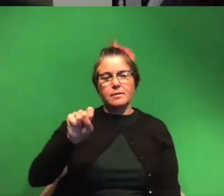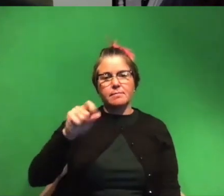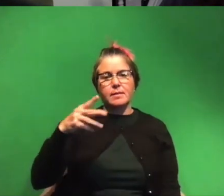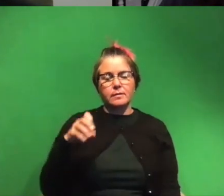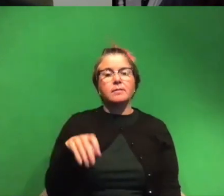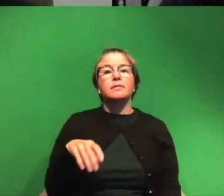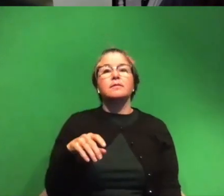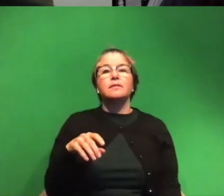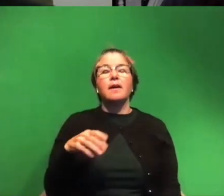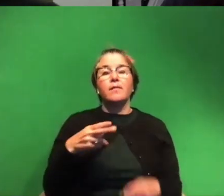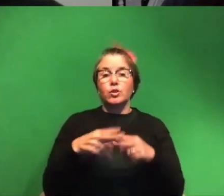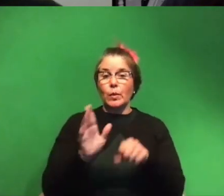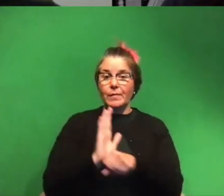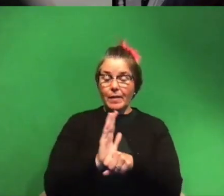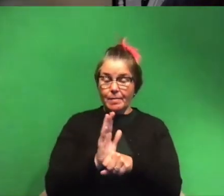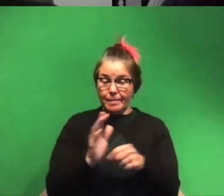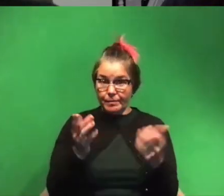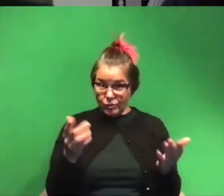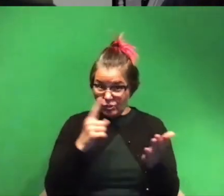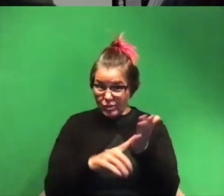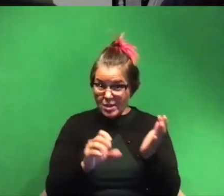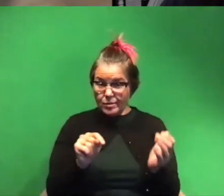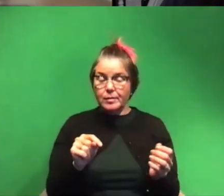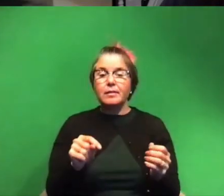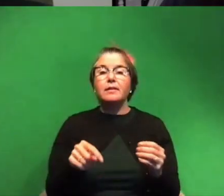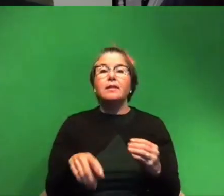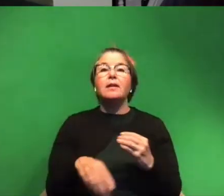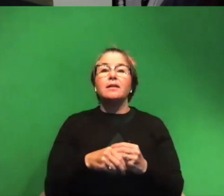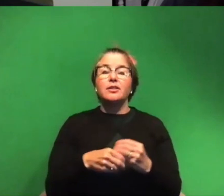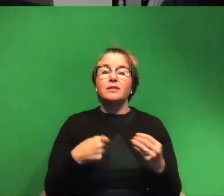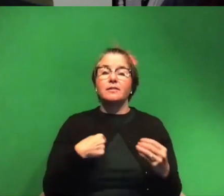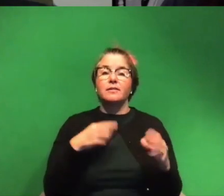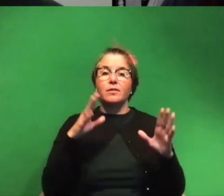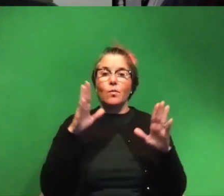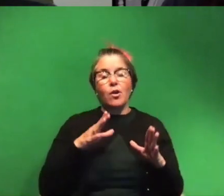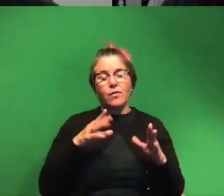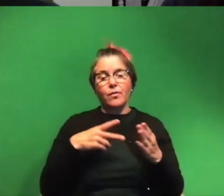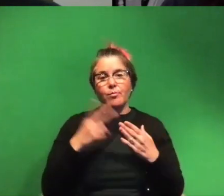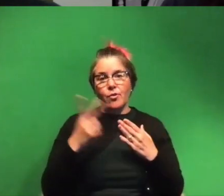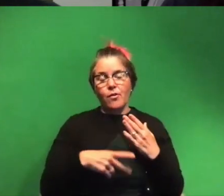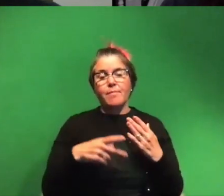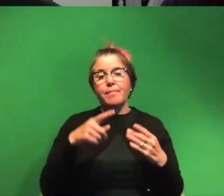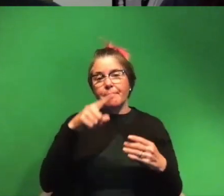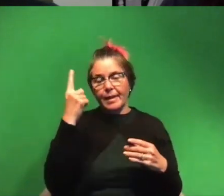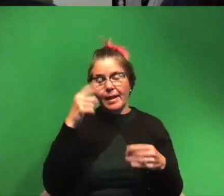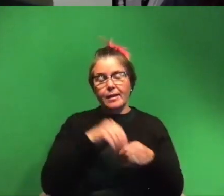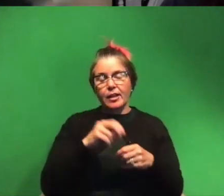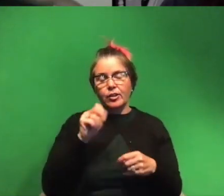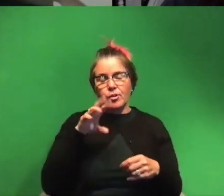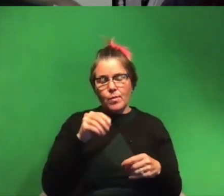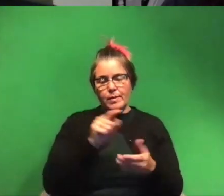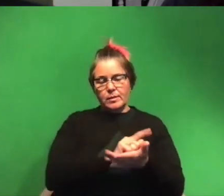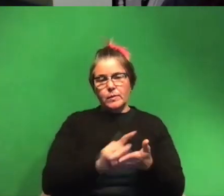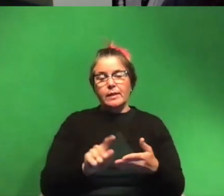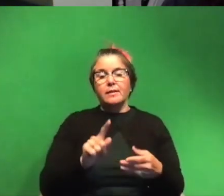should check out my short film so other or in addition to all of the wonderful programming programming that black and neuro has been doing this week they